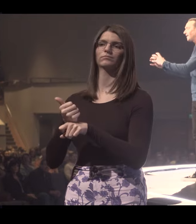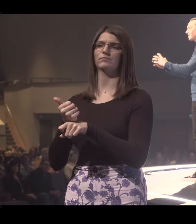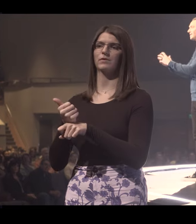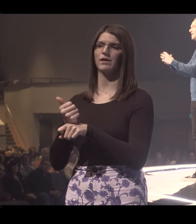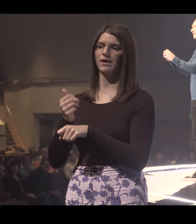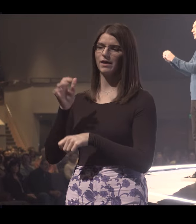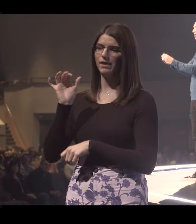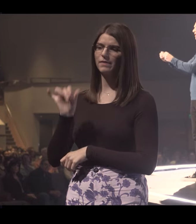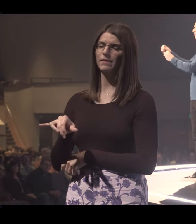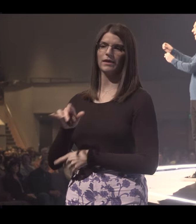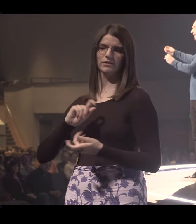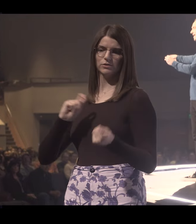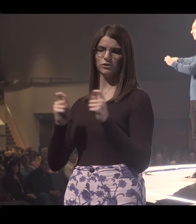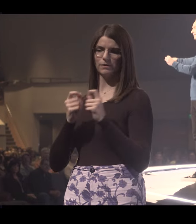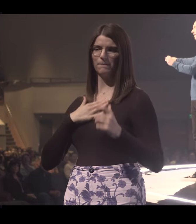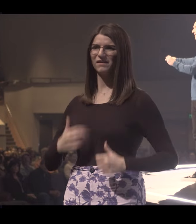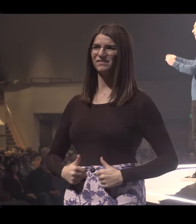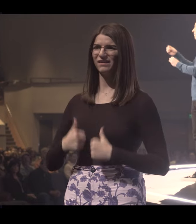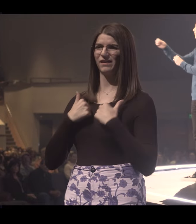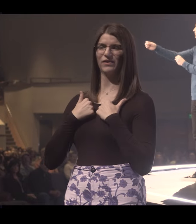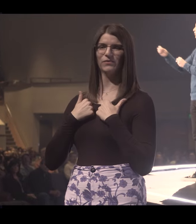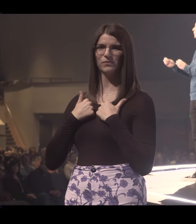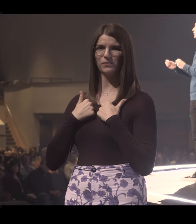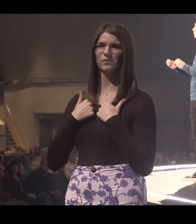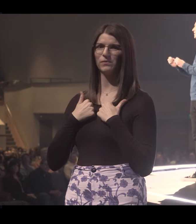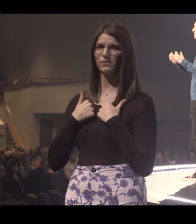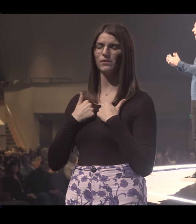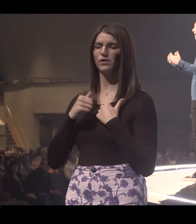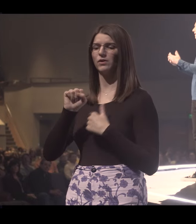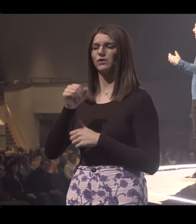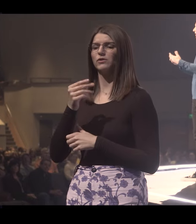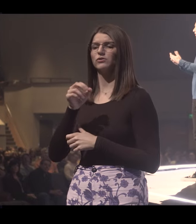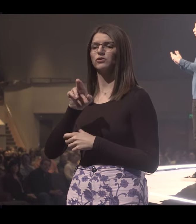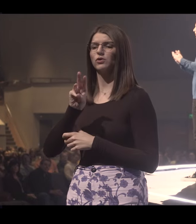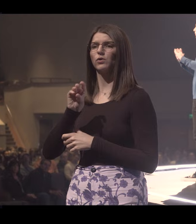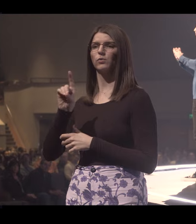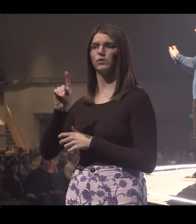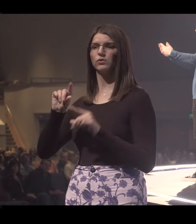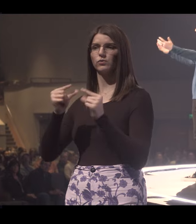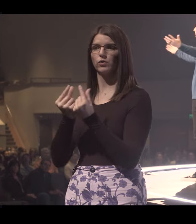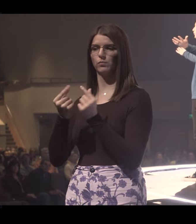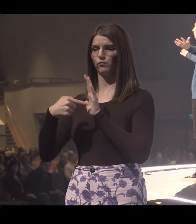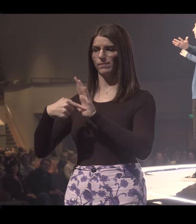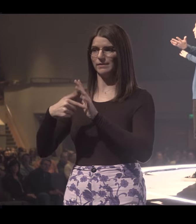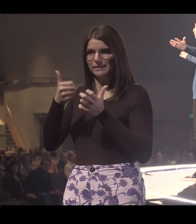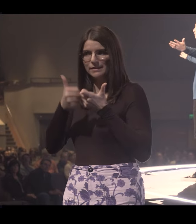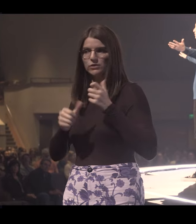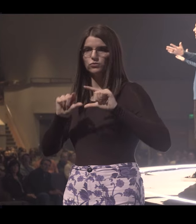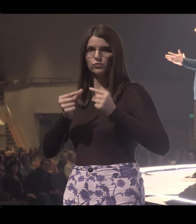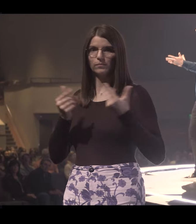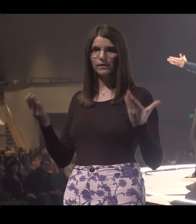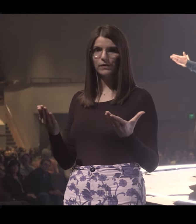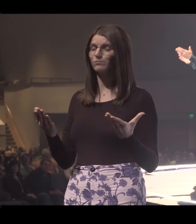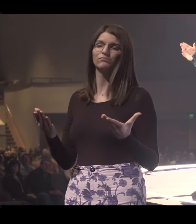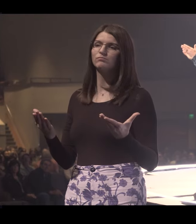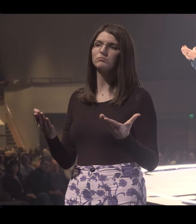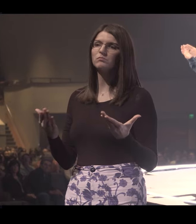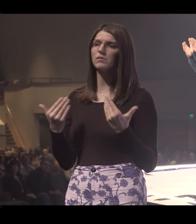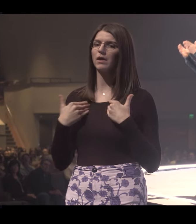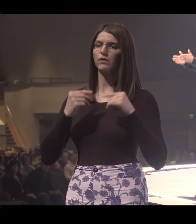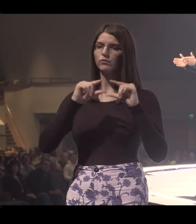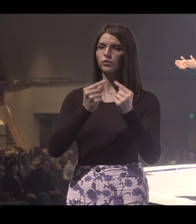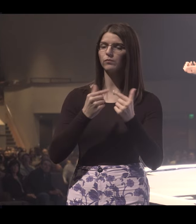into this group was the catalyst that changed my life. And remember, Sherwood's group is not a group that represents every group at our church.